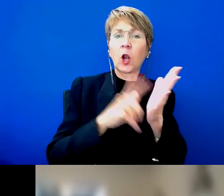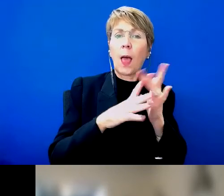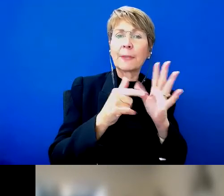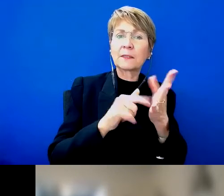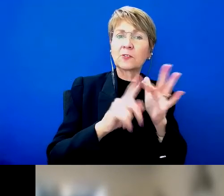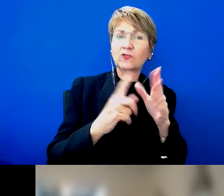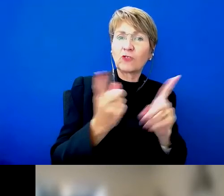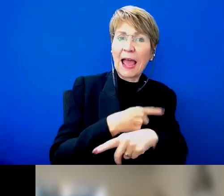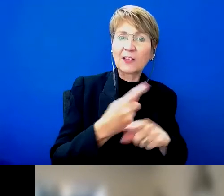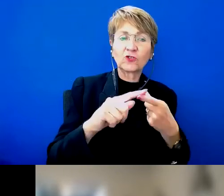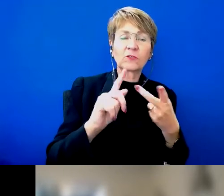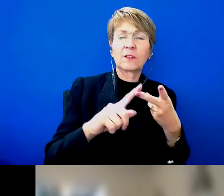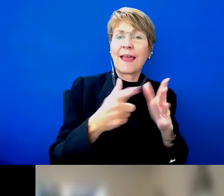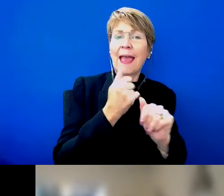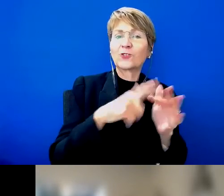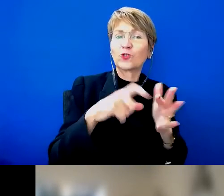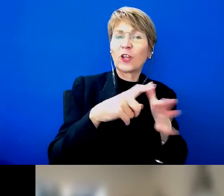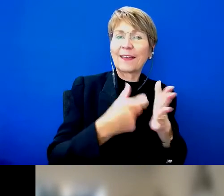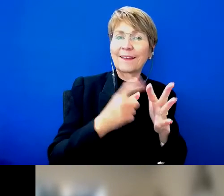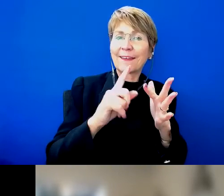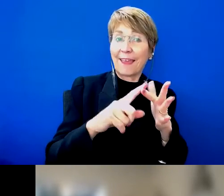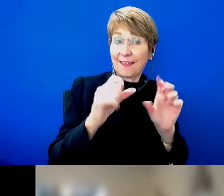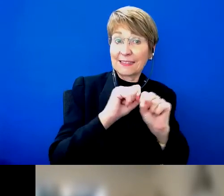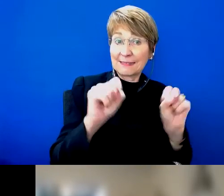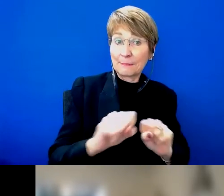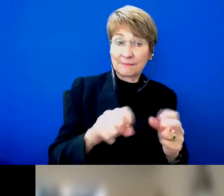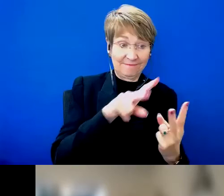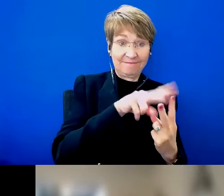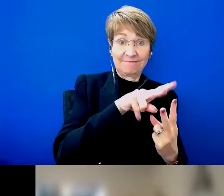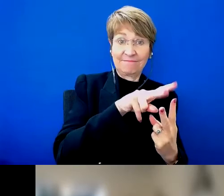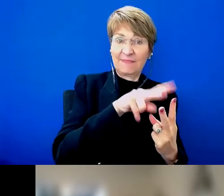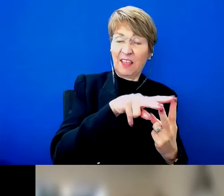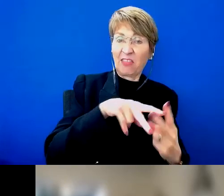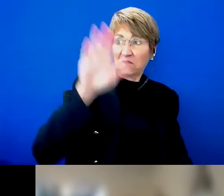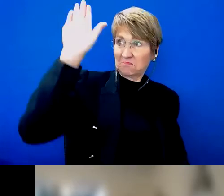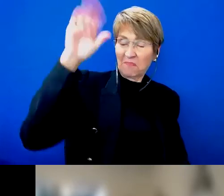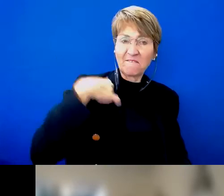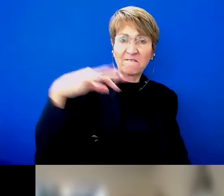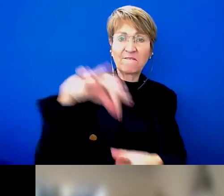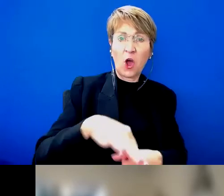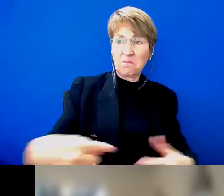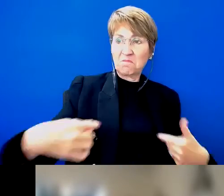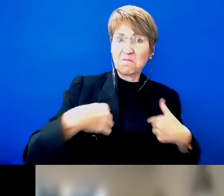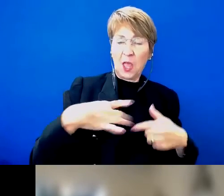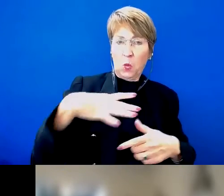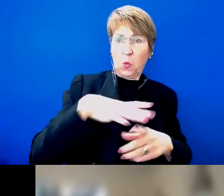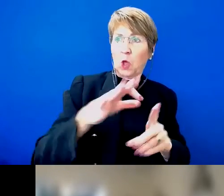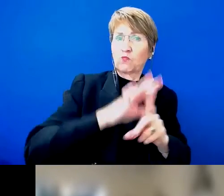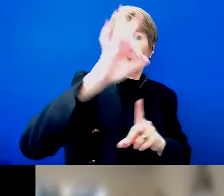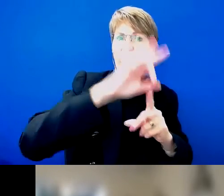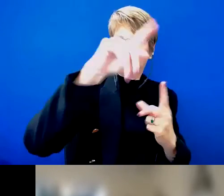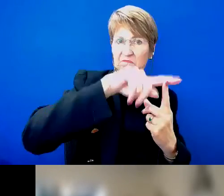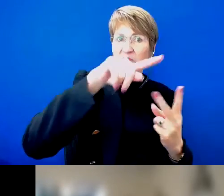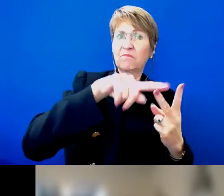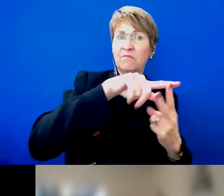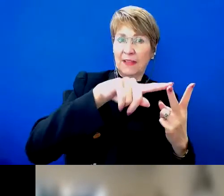care system. And it's really important to, I think, approach them individually if you know them, if they're running in